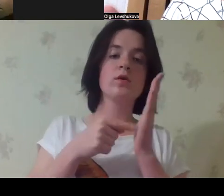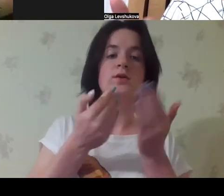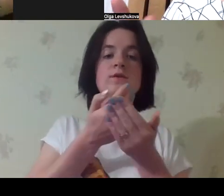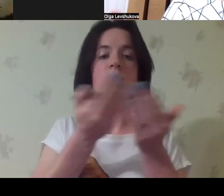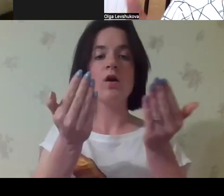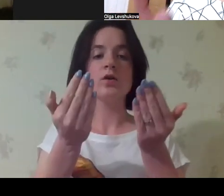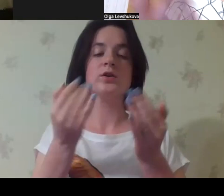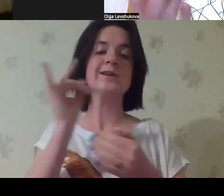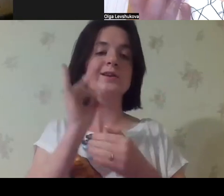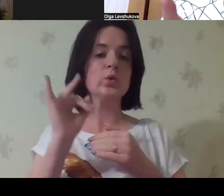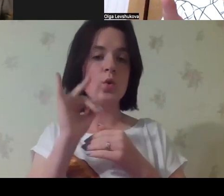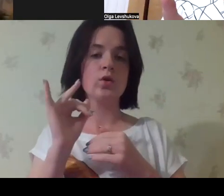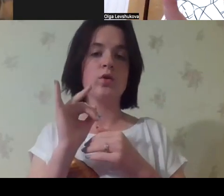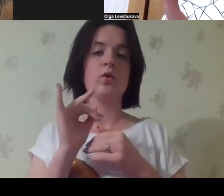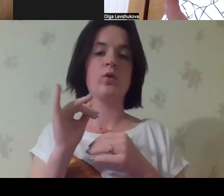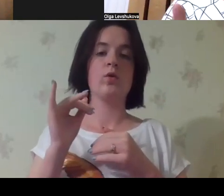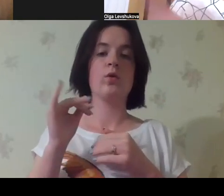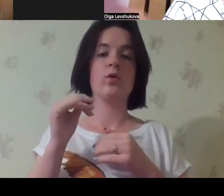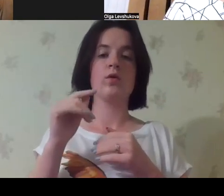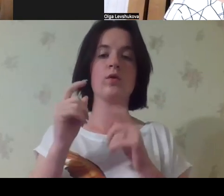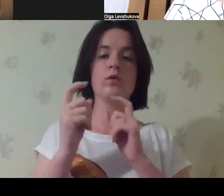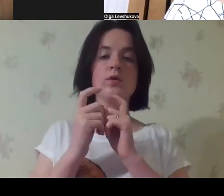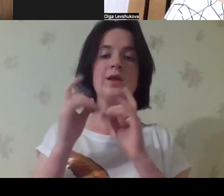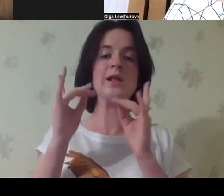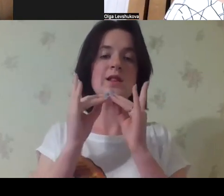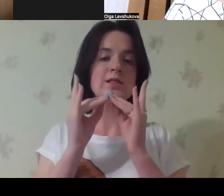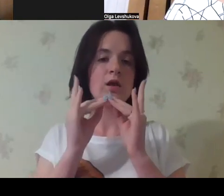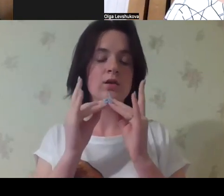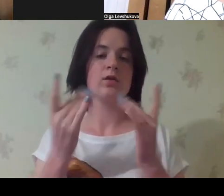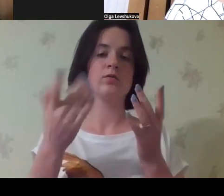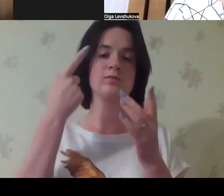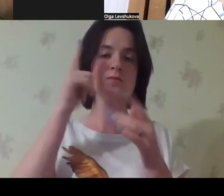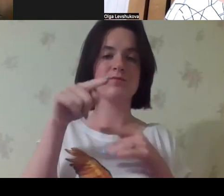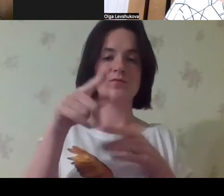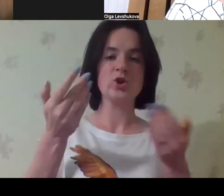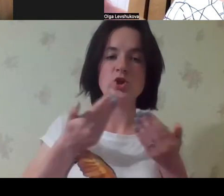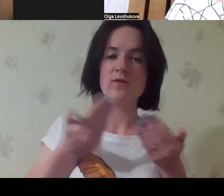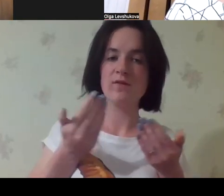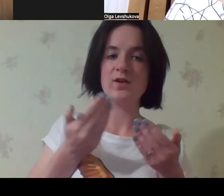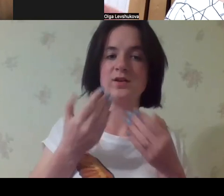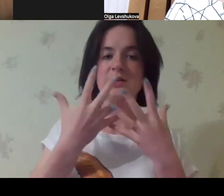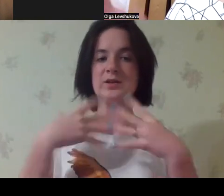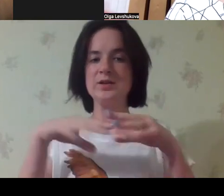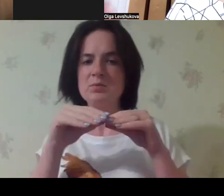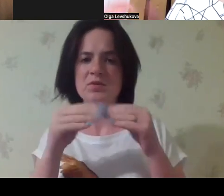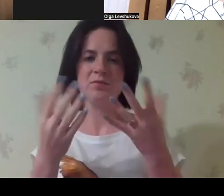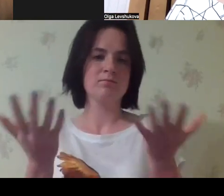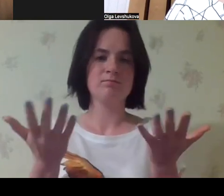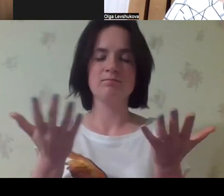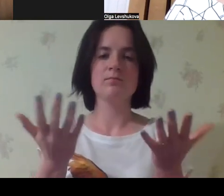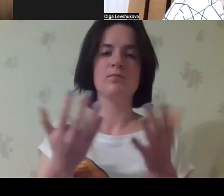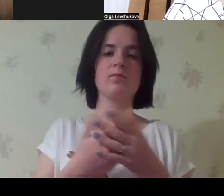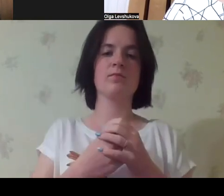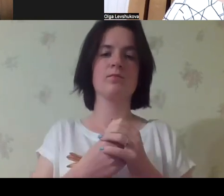Could you share your story with the experience of the institution?